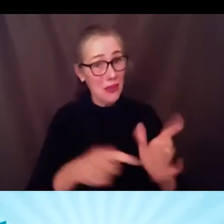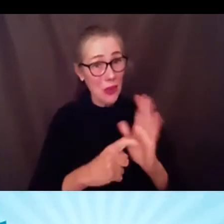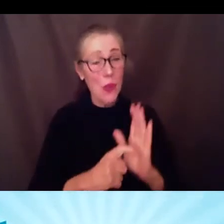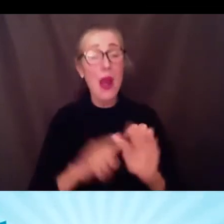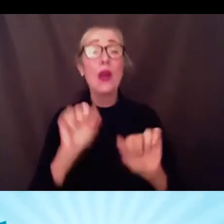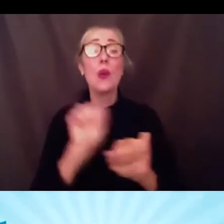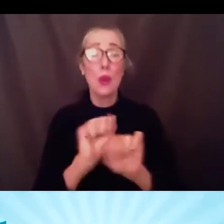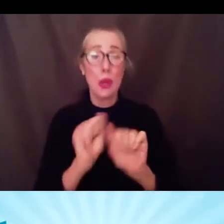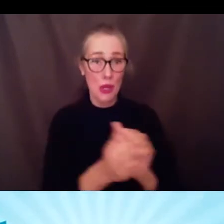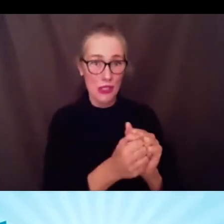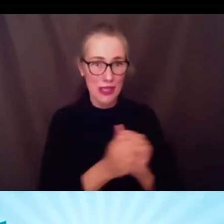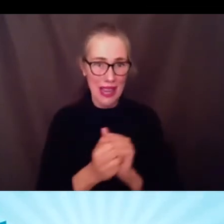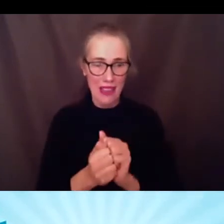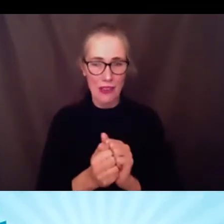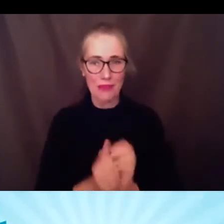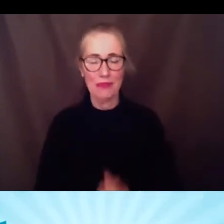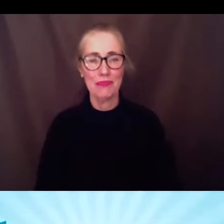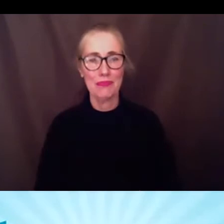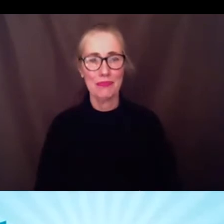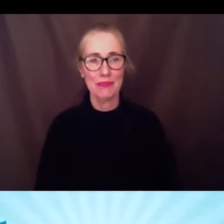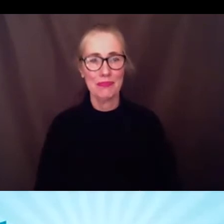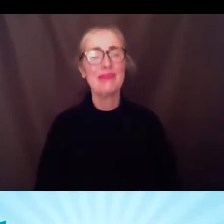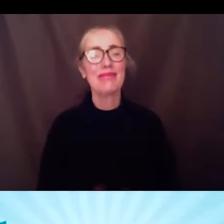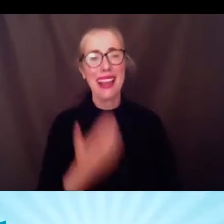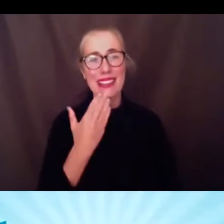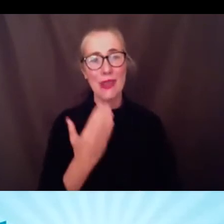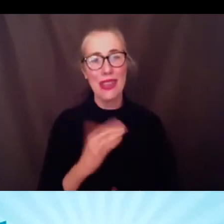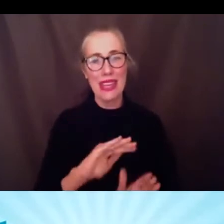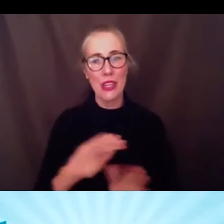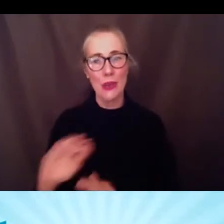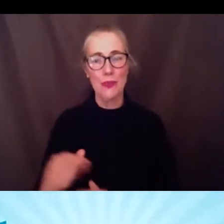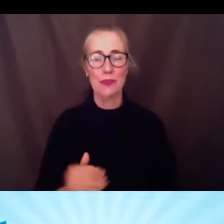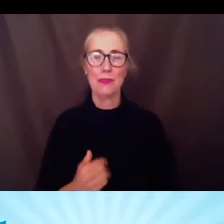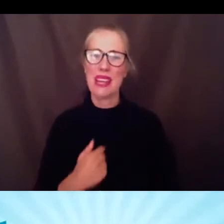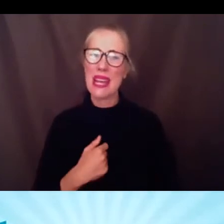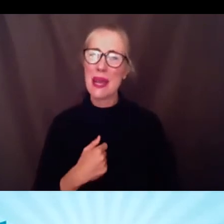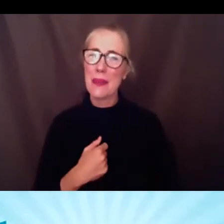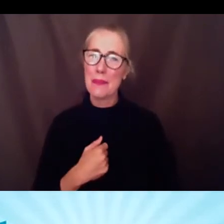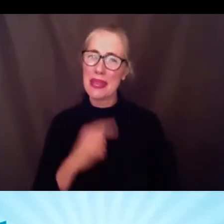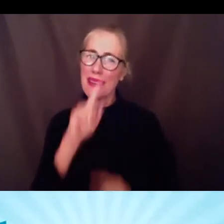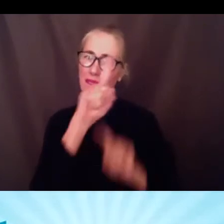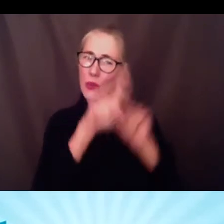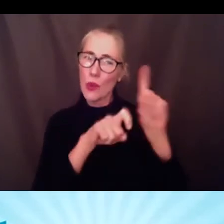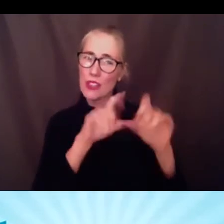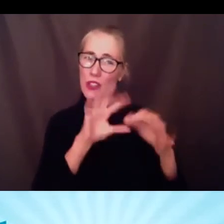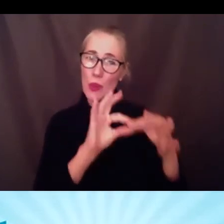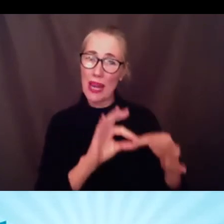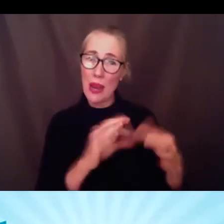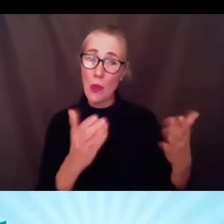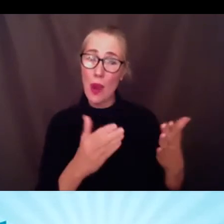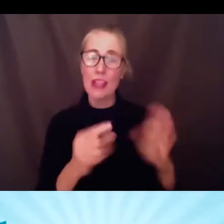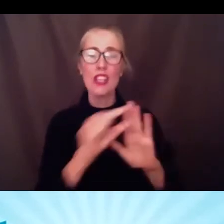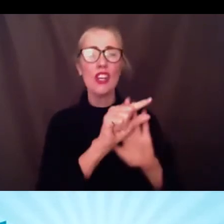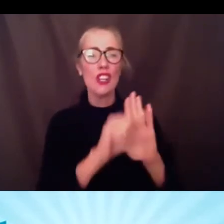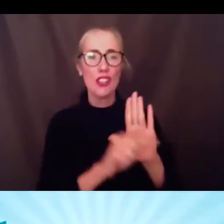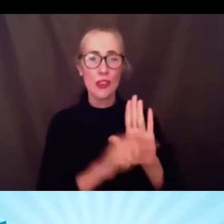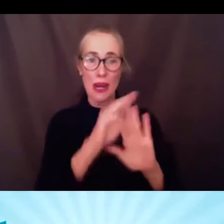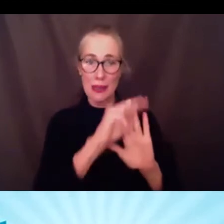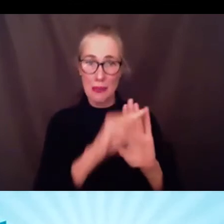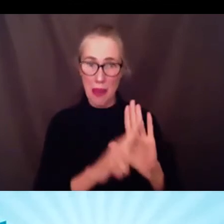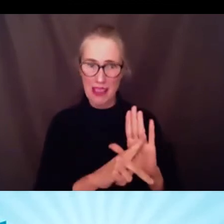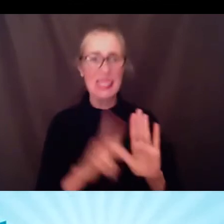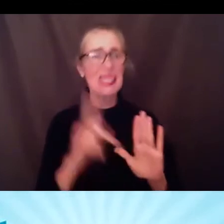about the grading policy i do understand and i appreciate the intent behind it and the